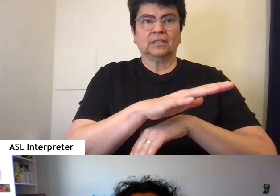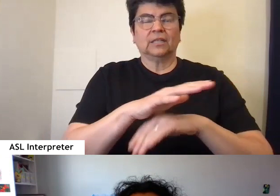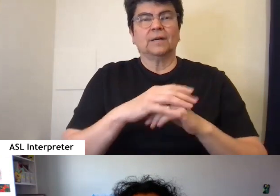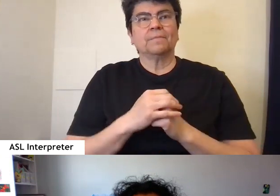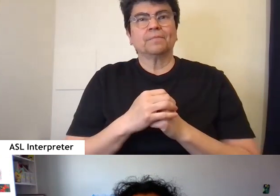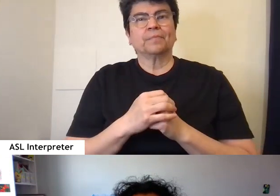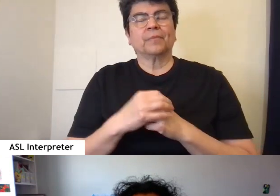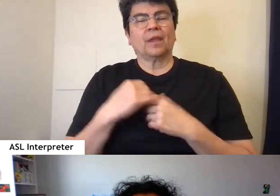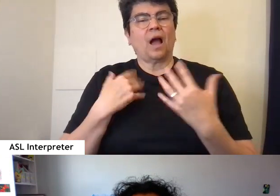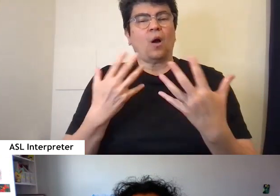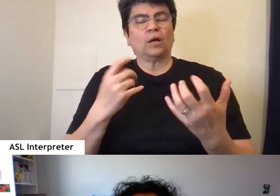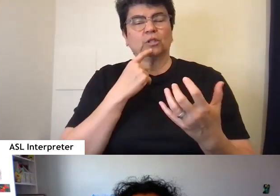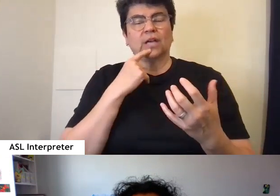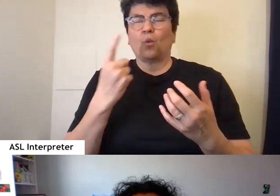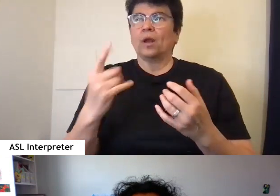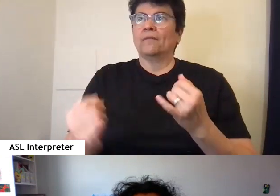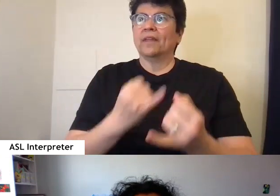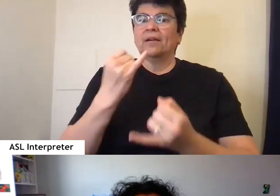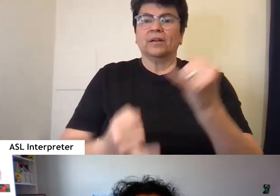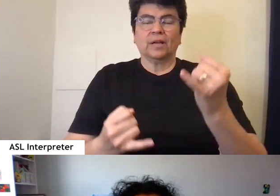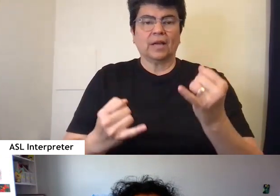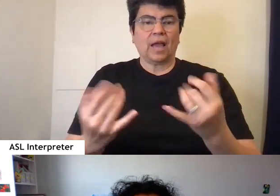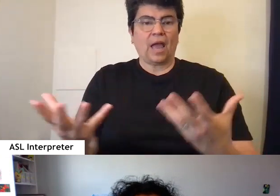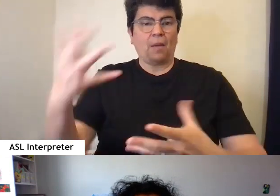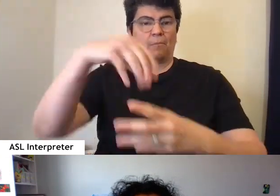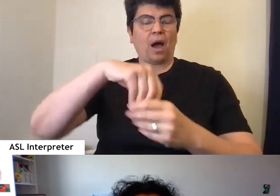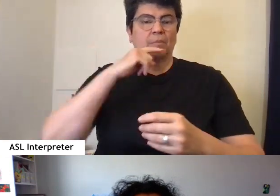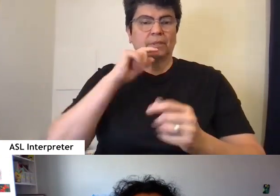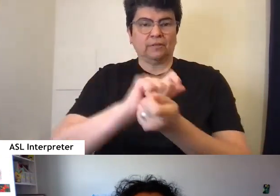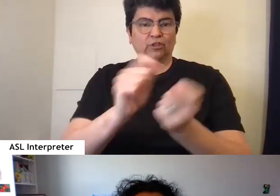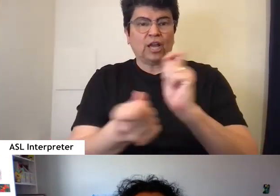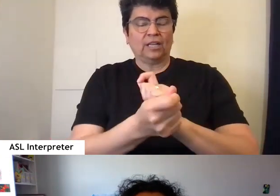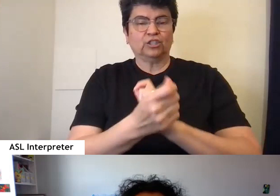I would say one of the ultimate embodiments of change and process.